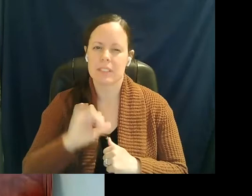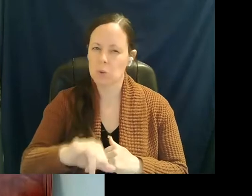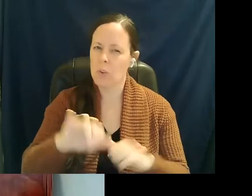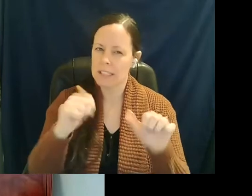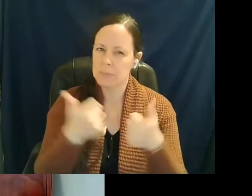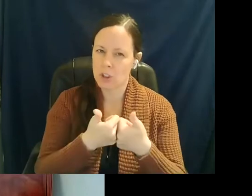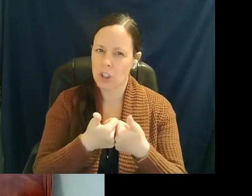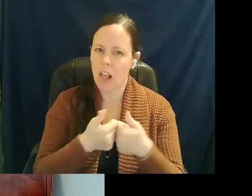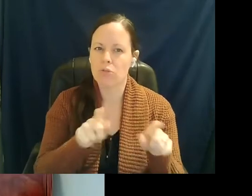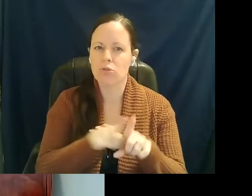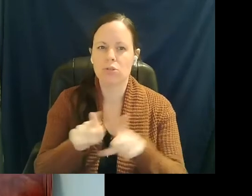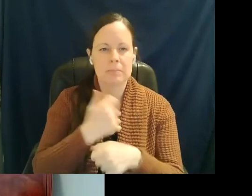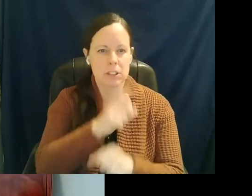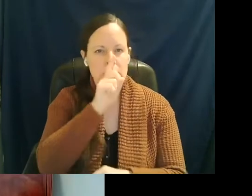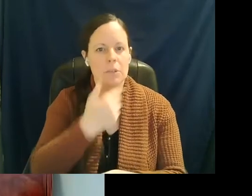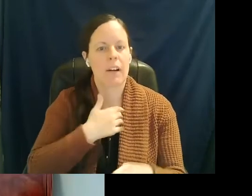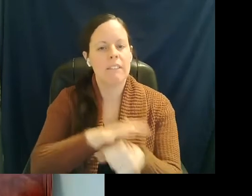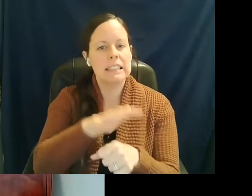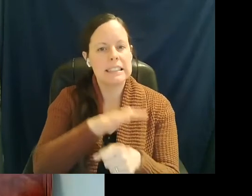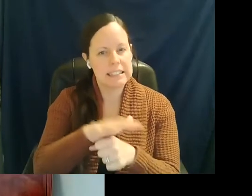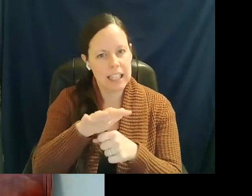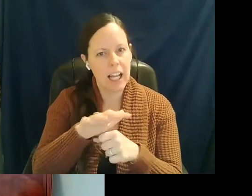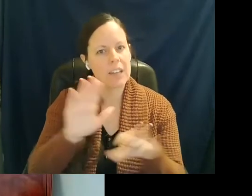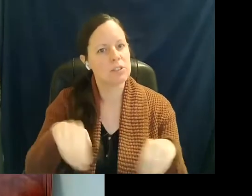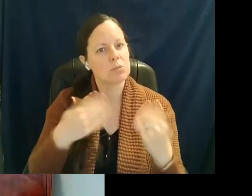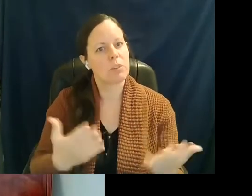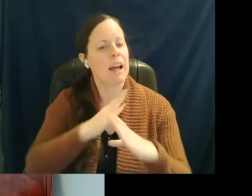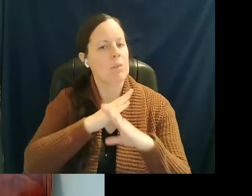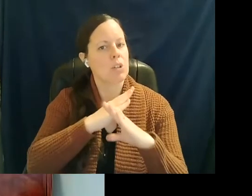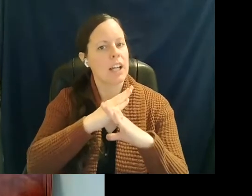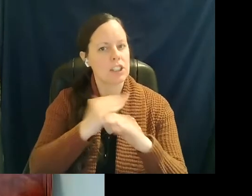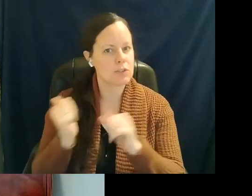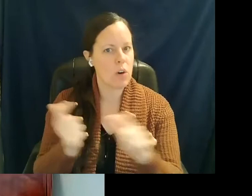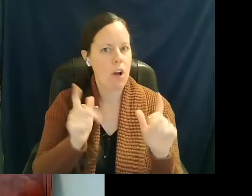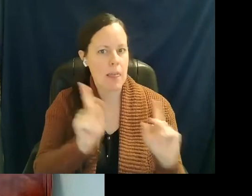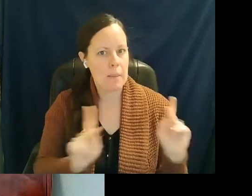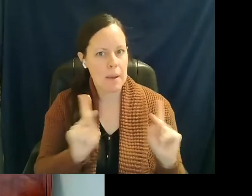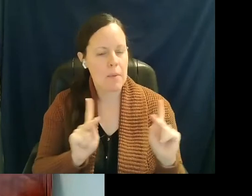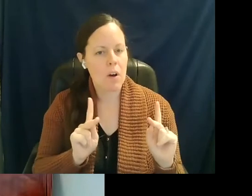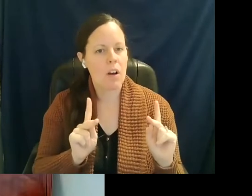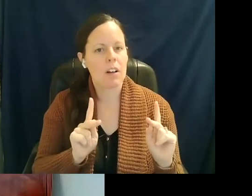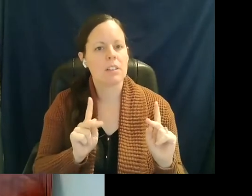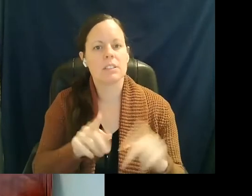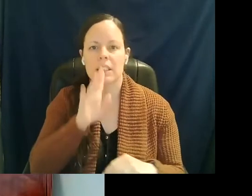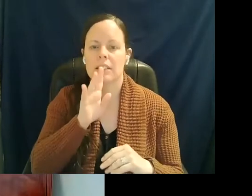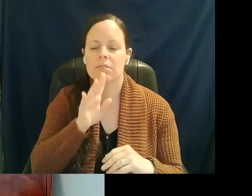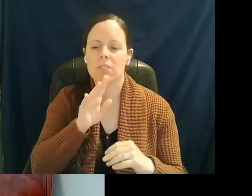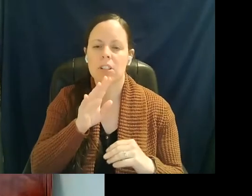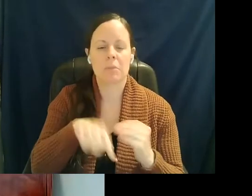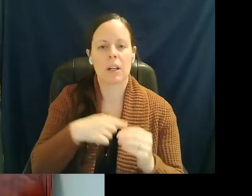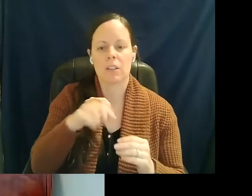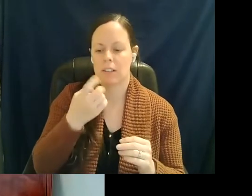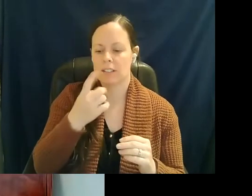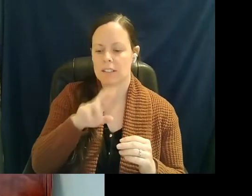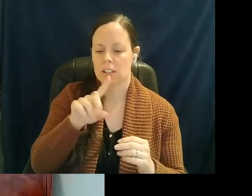also, and just making sure we have enough to provide protection for all of our individuals. And then just, it goes back to like Dr. Rivers said, there's stress